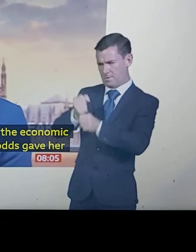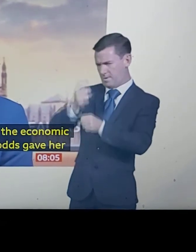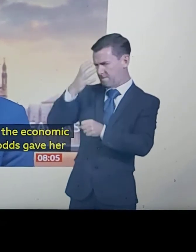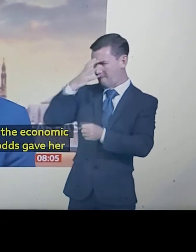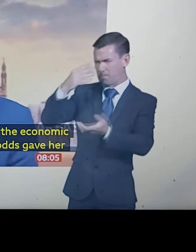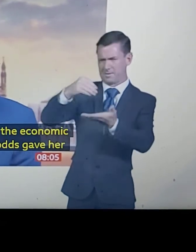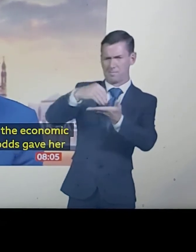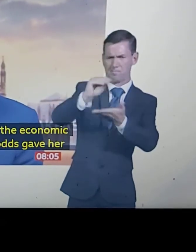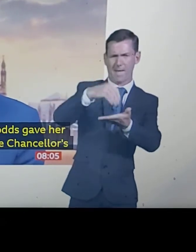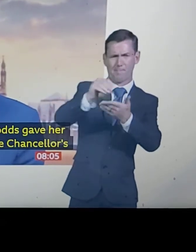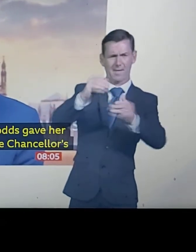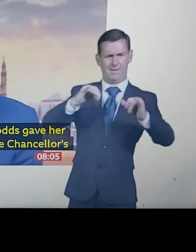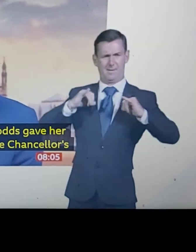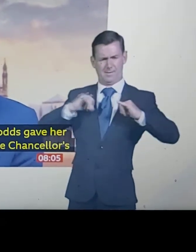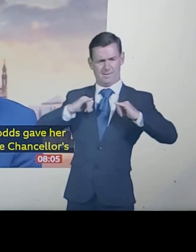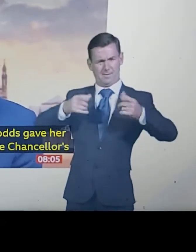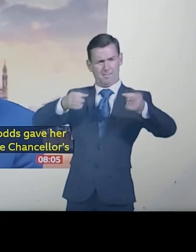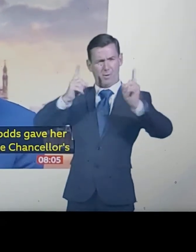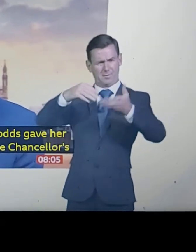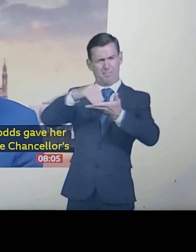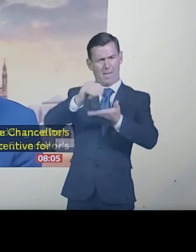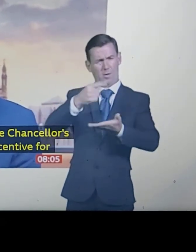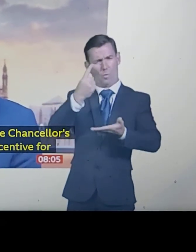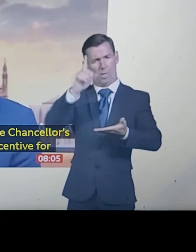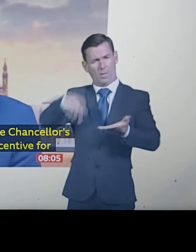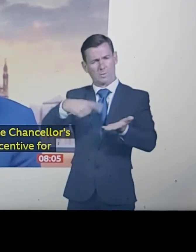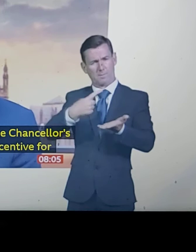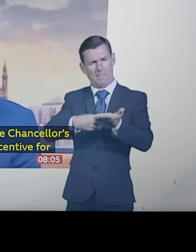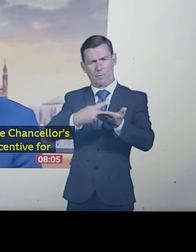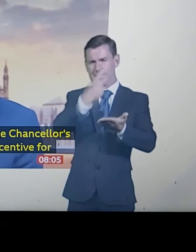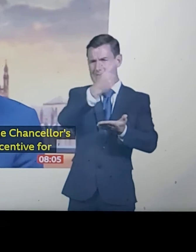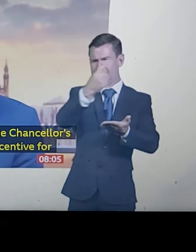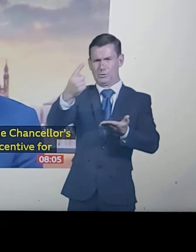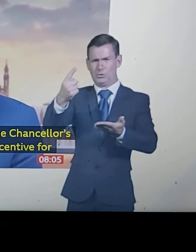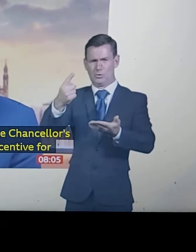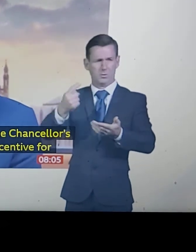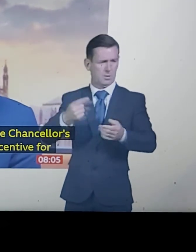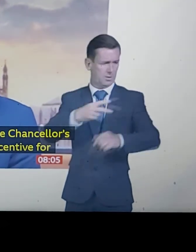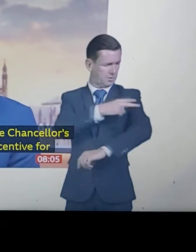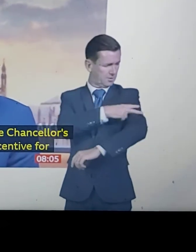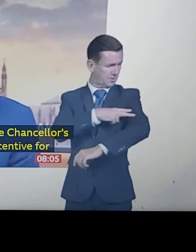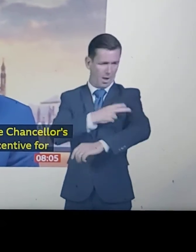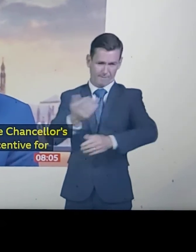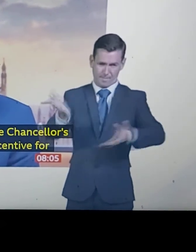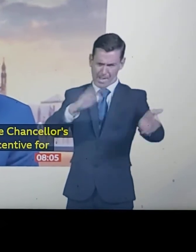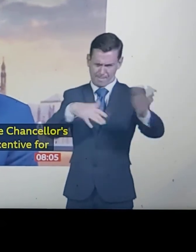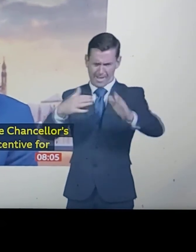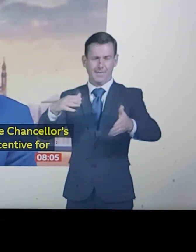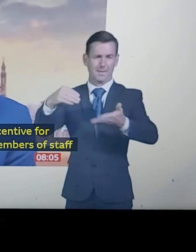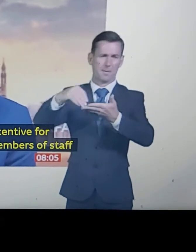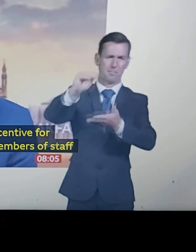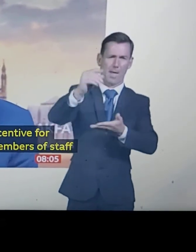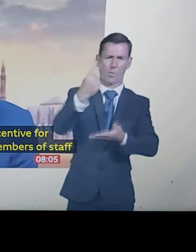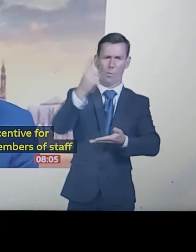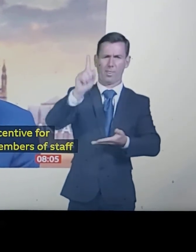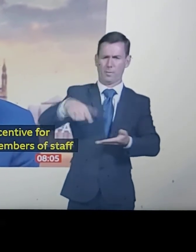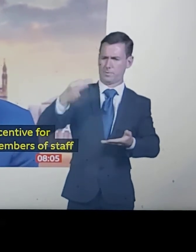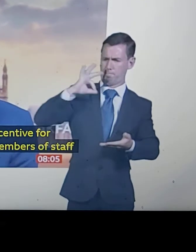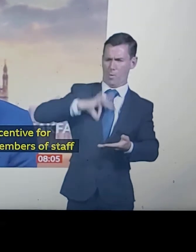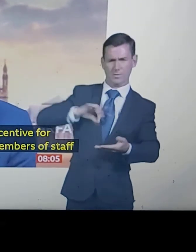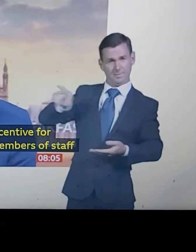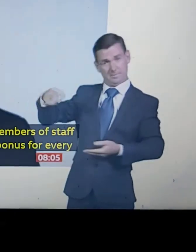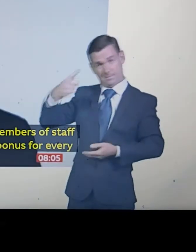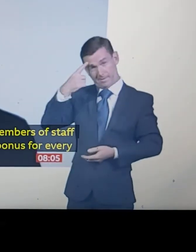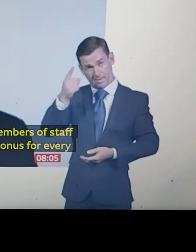companies to keep members of staff on, getting a £1,000 bonus for every employee they keep on the books until at least January.